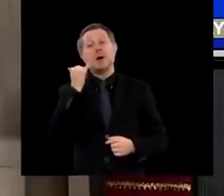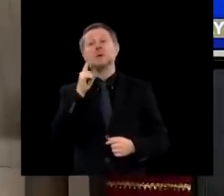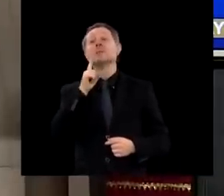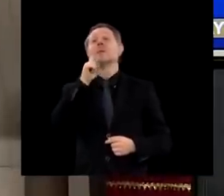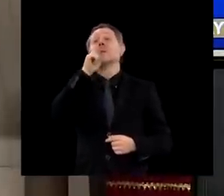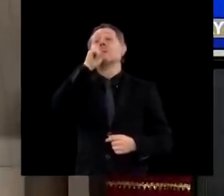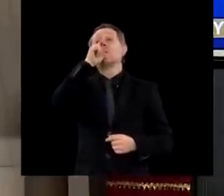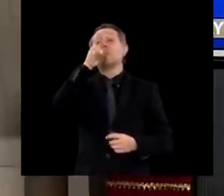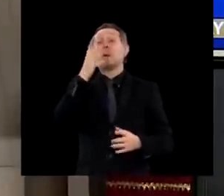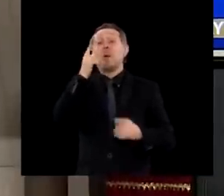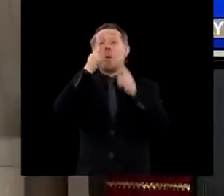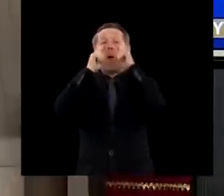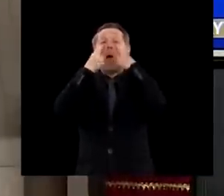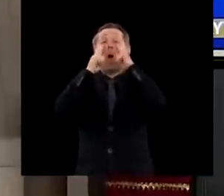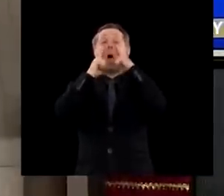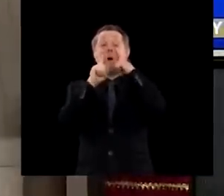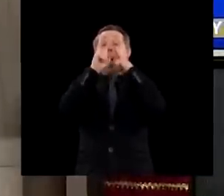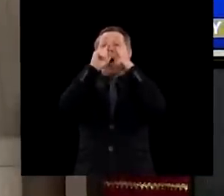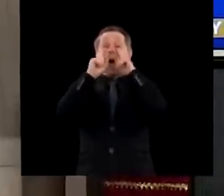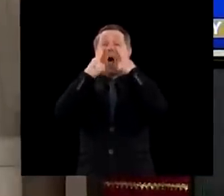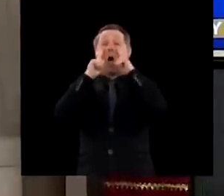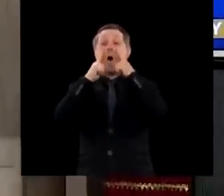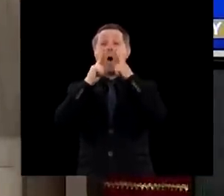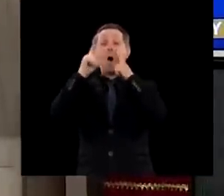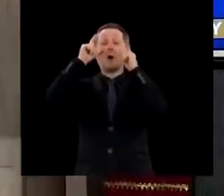asleep? Then we'll have you sit down.